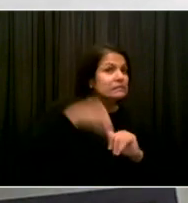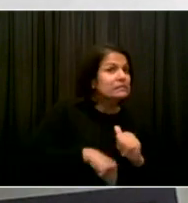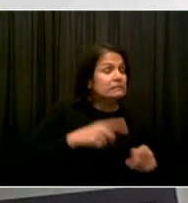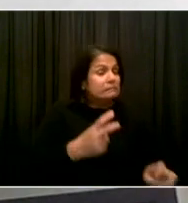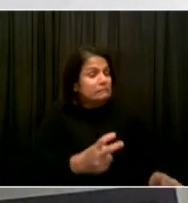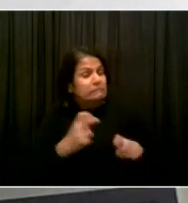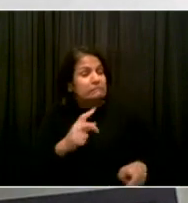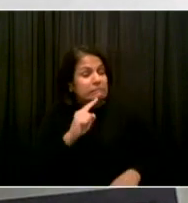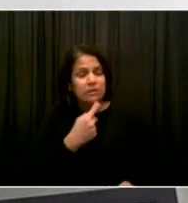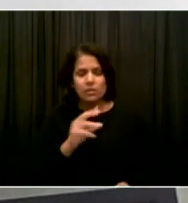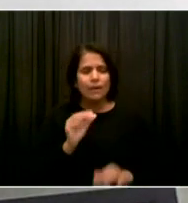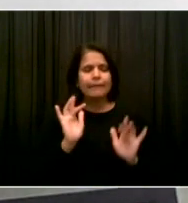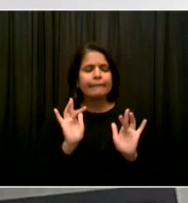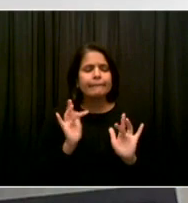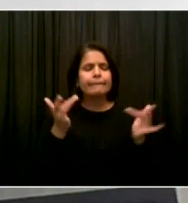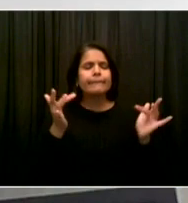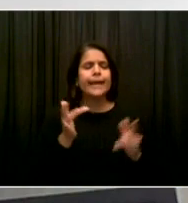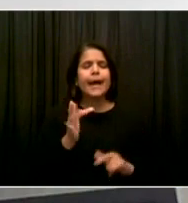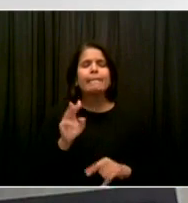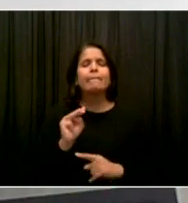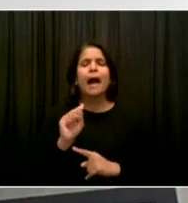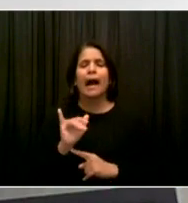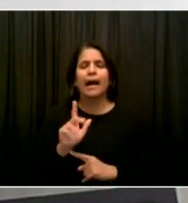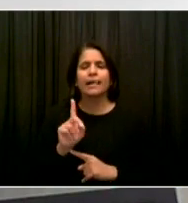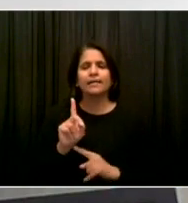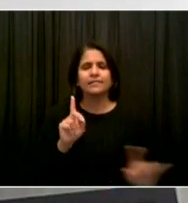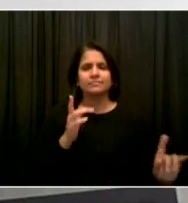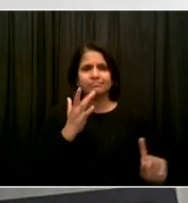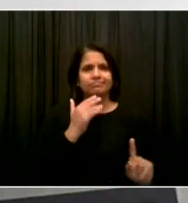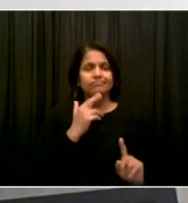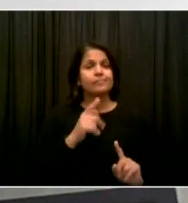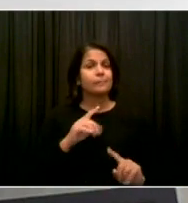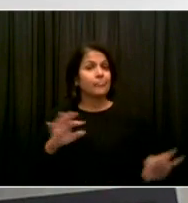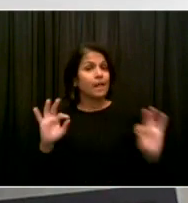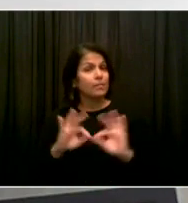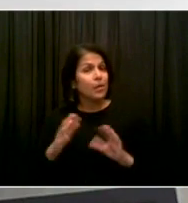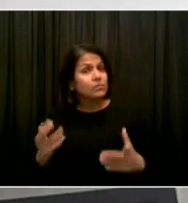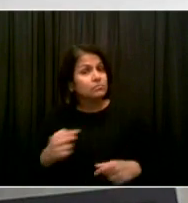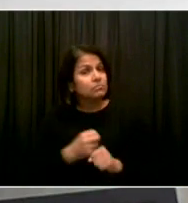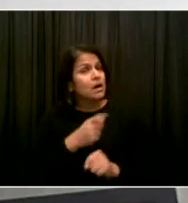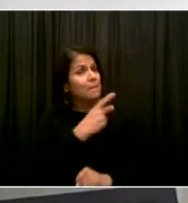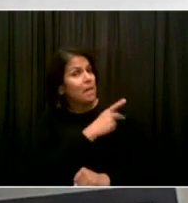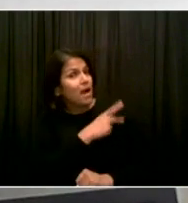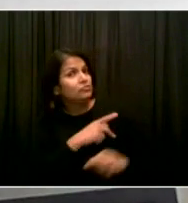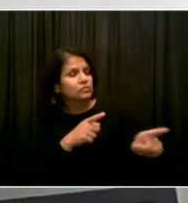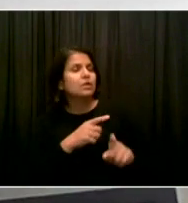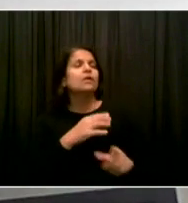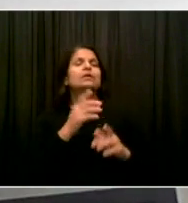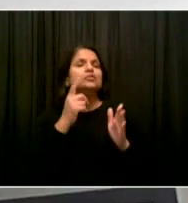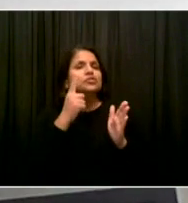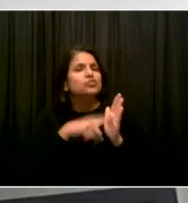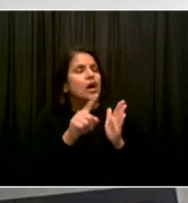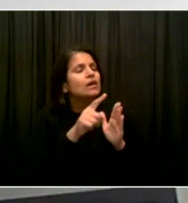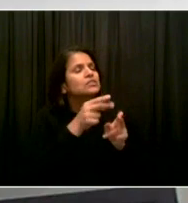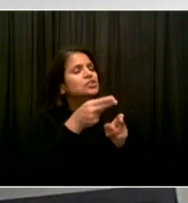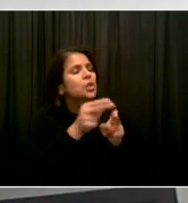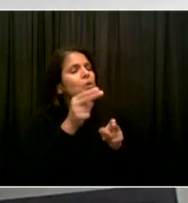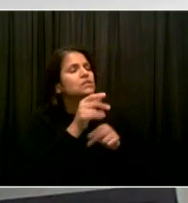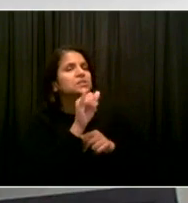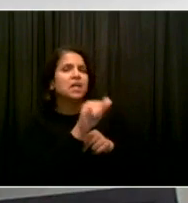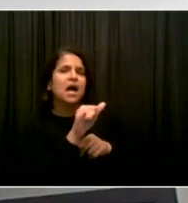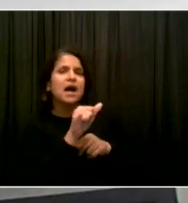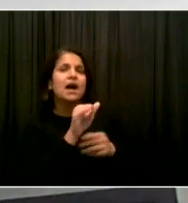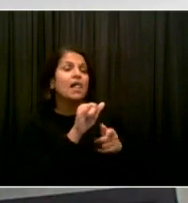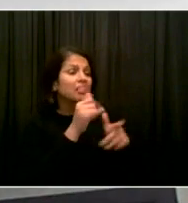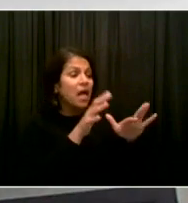major difference when people don't need to stay in the hospital as long, it prevents the hospitals from being overwhelmed.